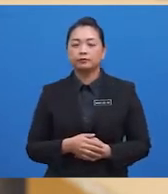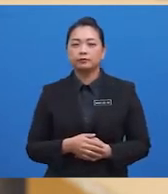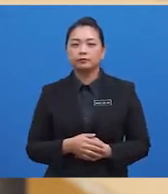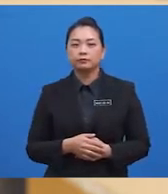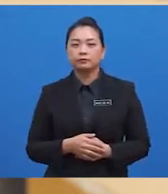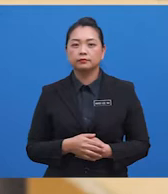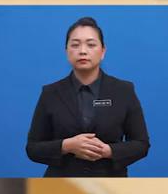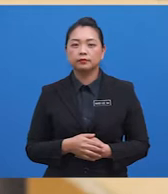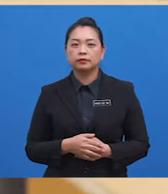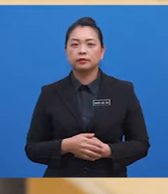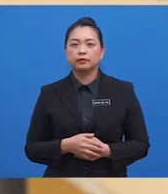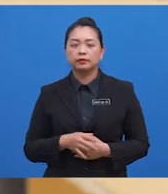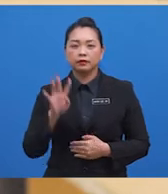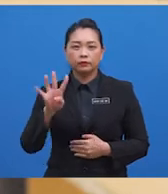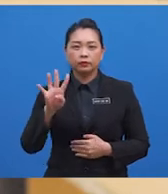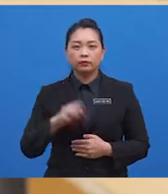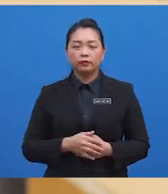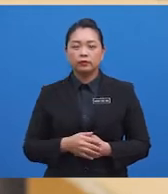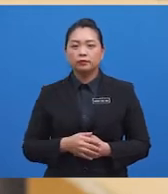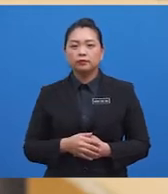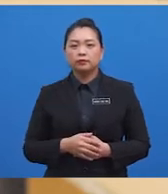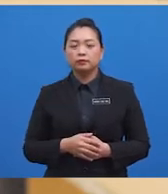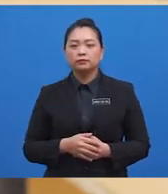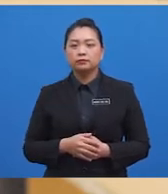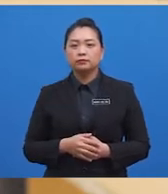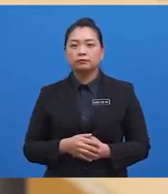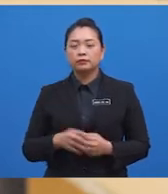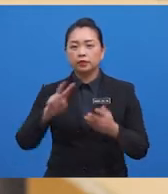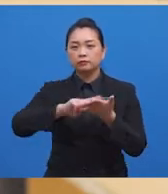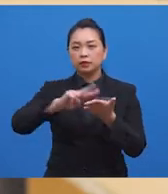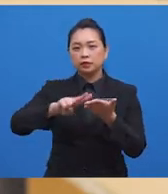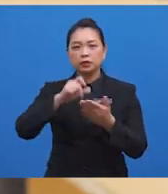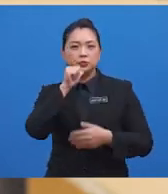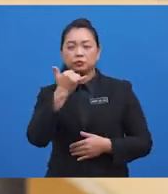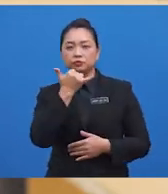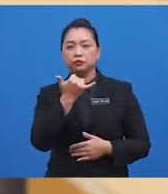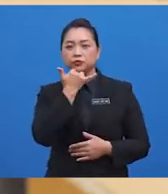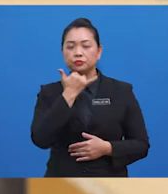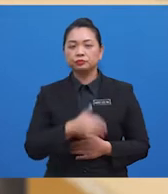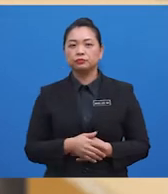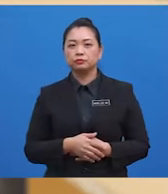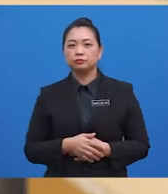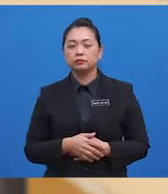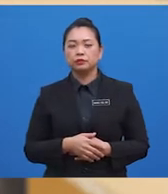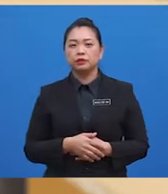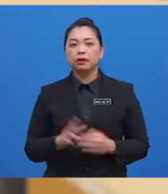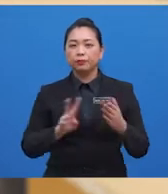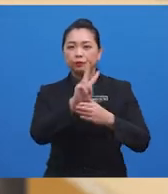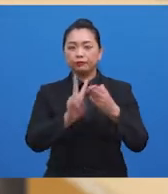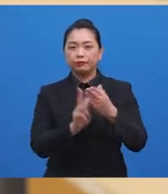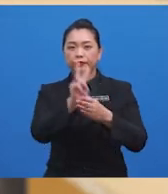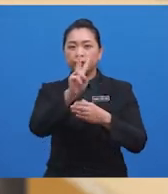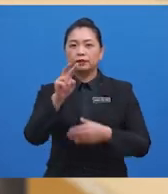next year. And four, notably, the reverse was not true. Five, this study suggests that vaping